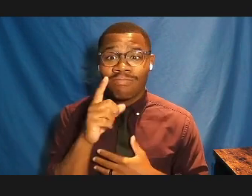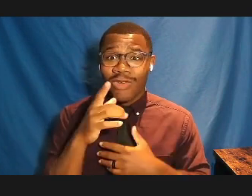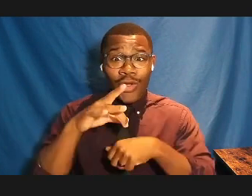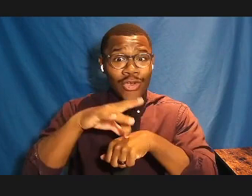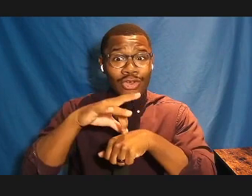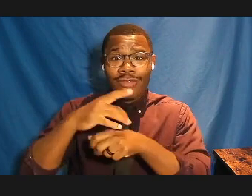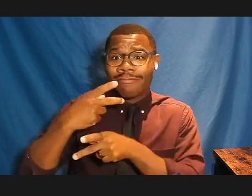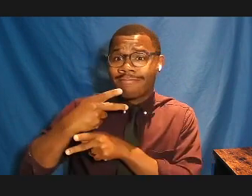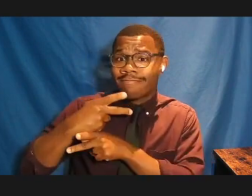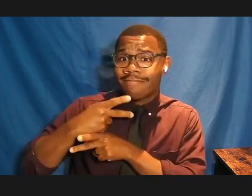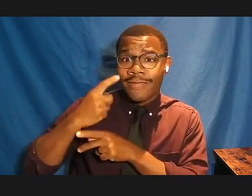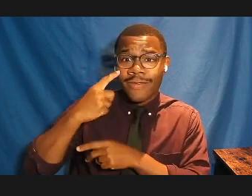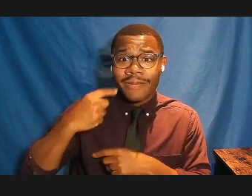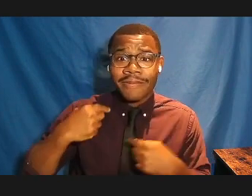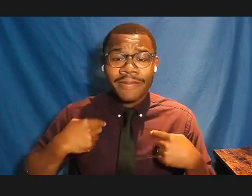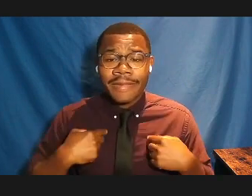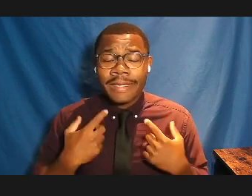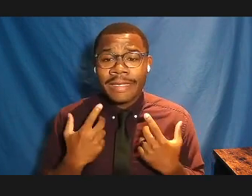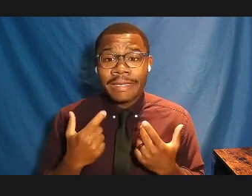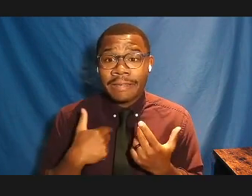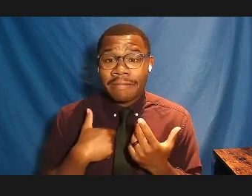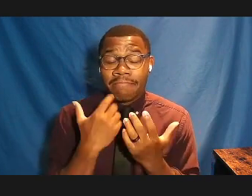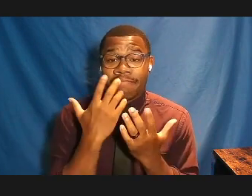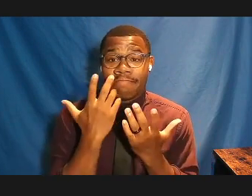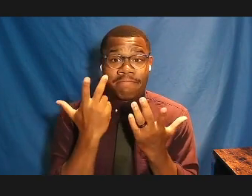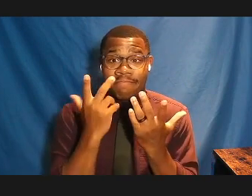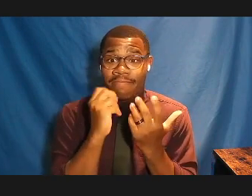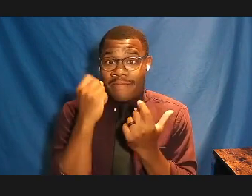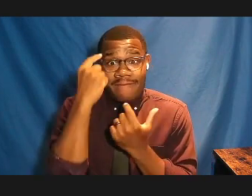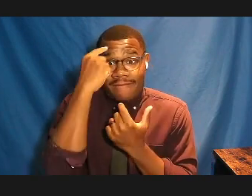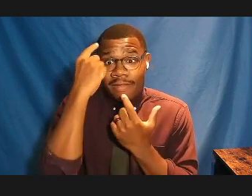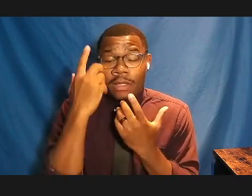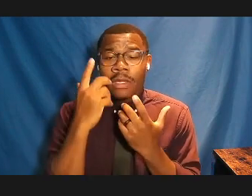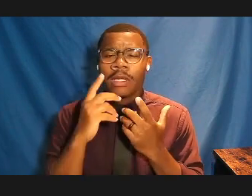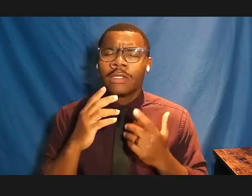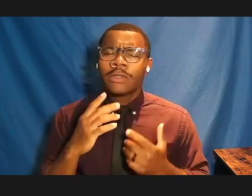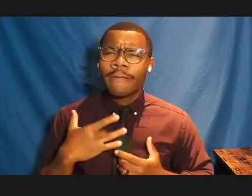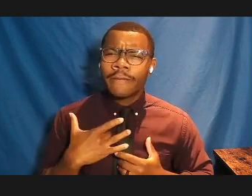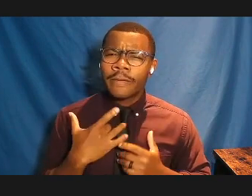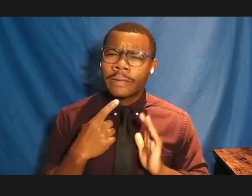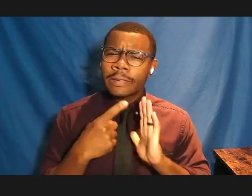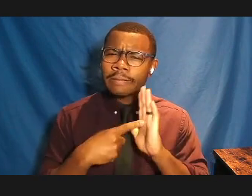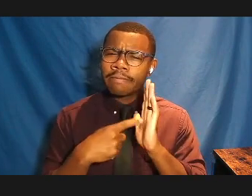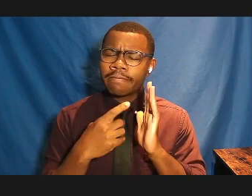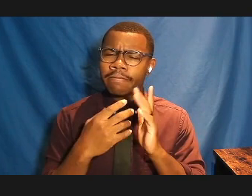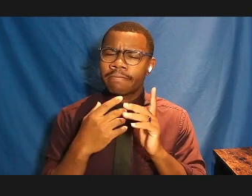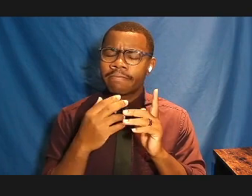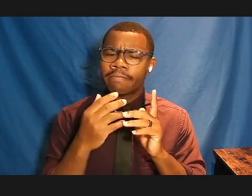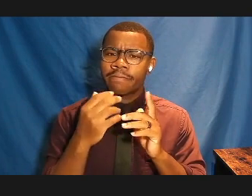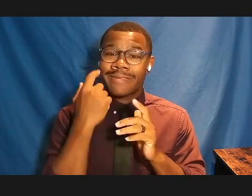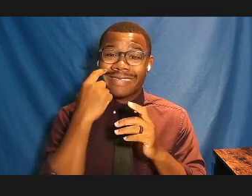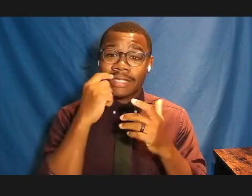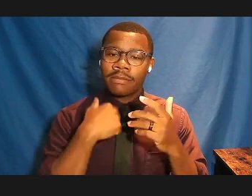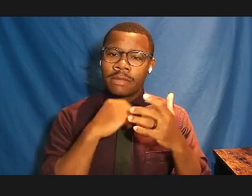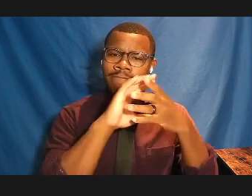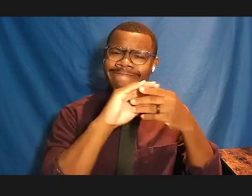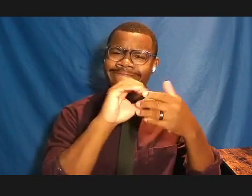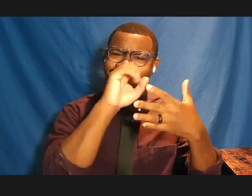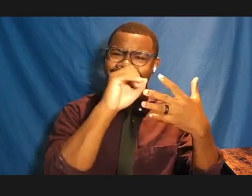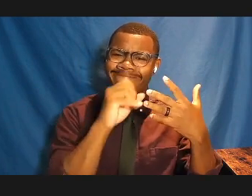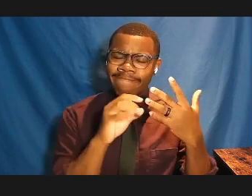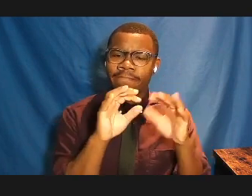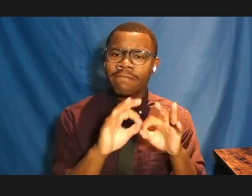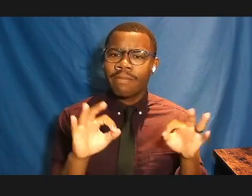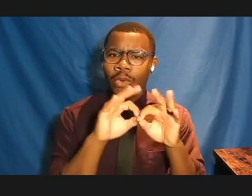And I just think, you know, sometimes those principles are really good to remember, to ground us before we come